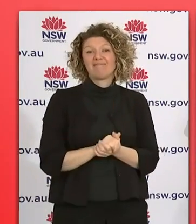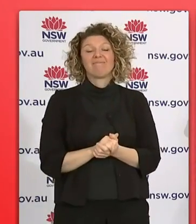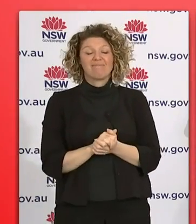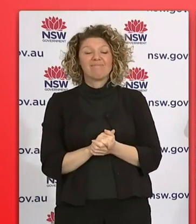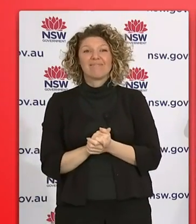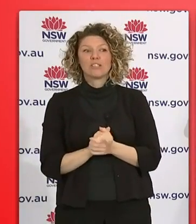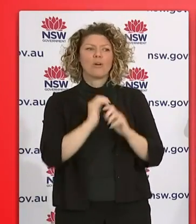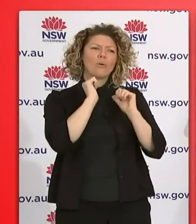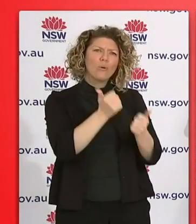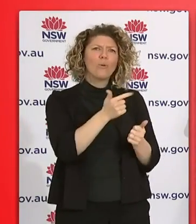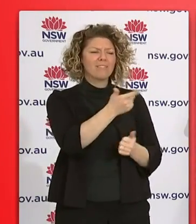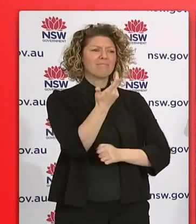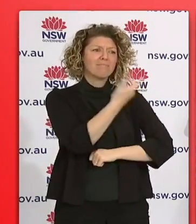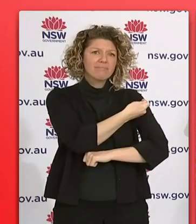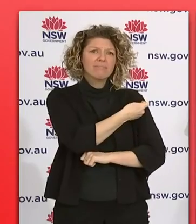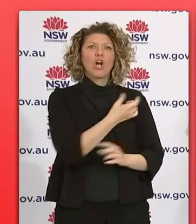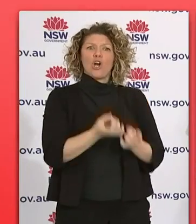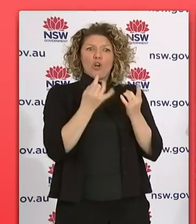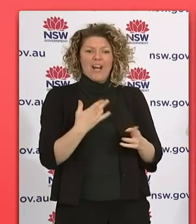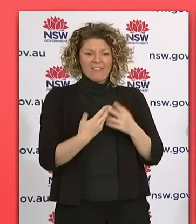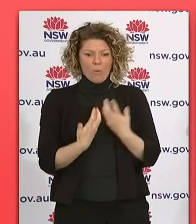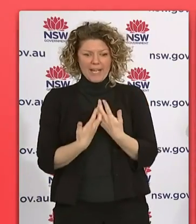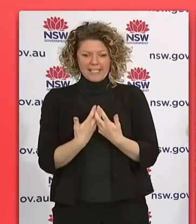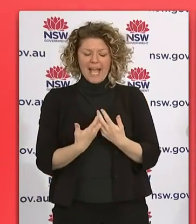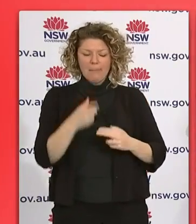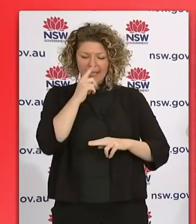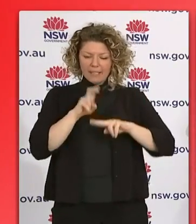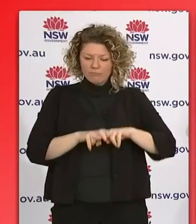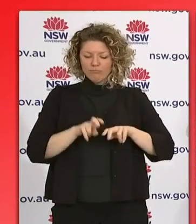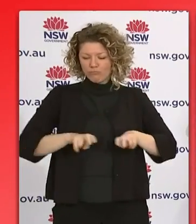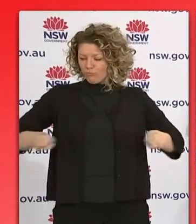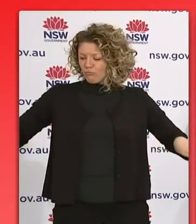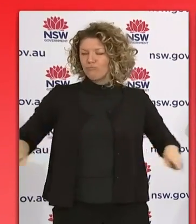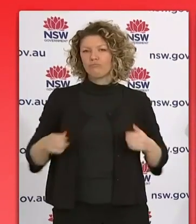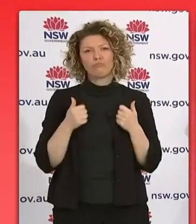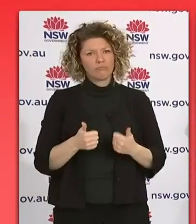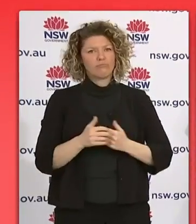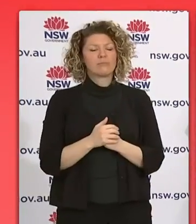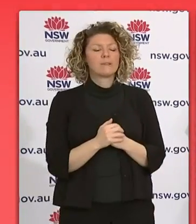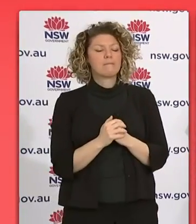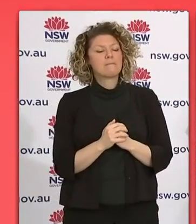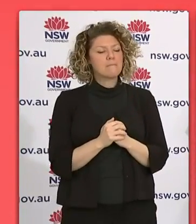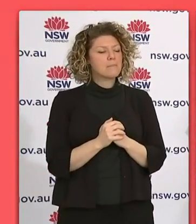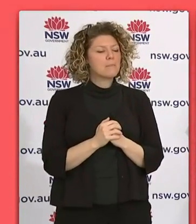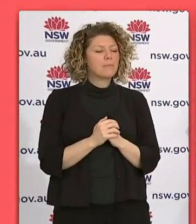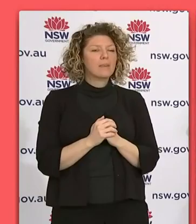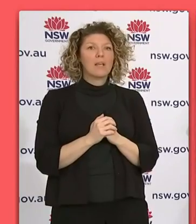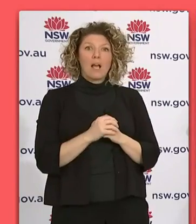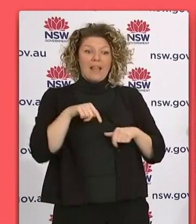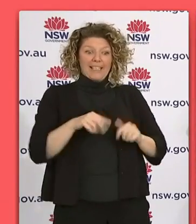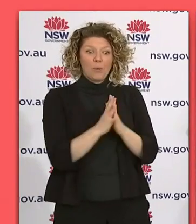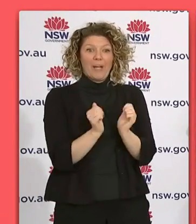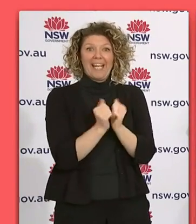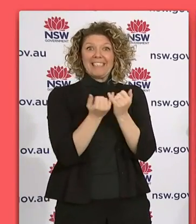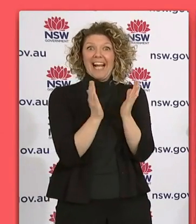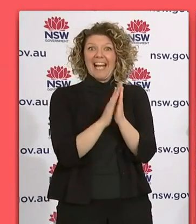It means they can sit safely for their examinations later in the year. This Sunday, we have a bumper day of vaccinations for tradies and construction